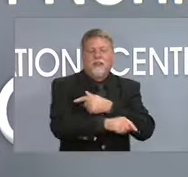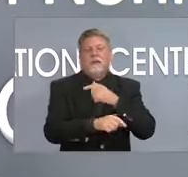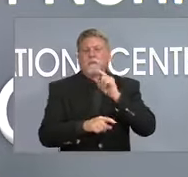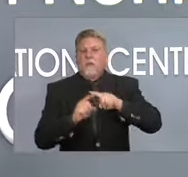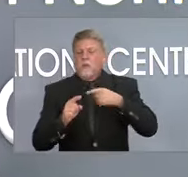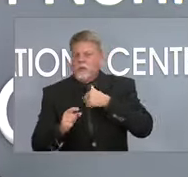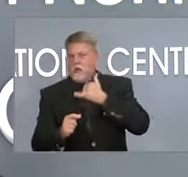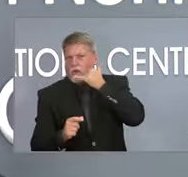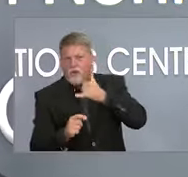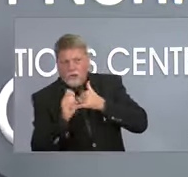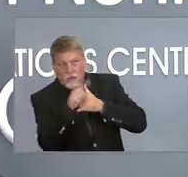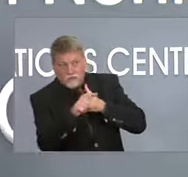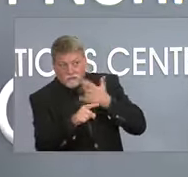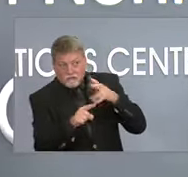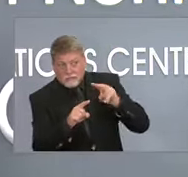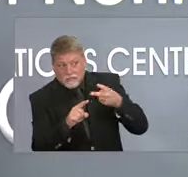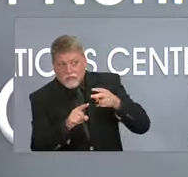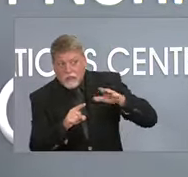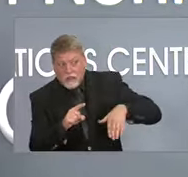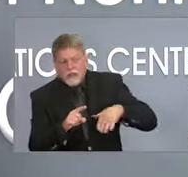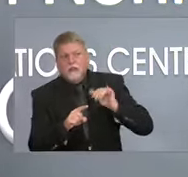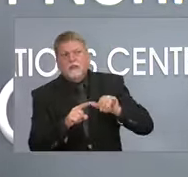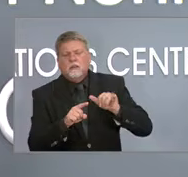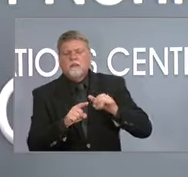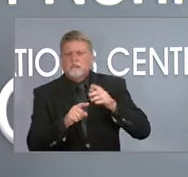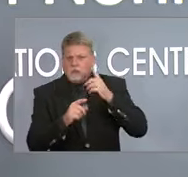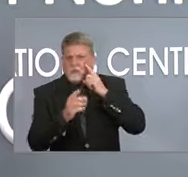and get that second shot. Next question, please.